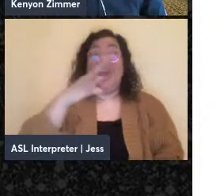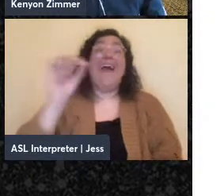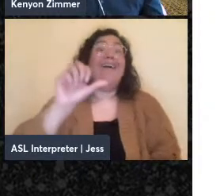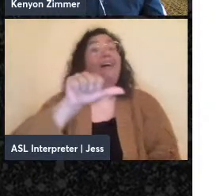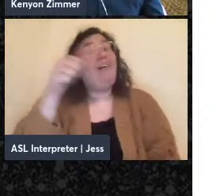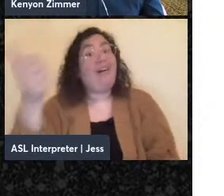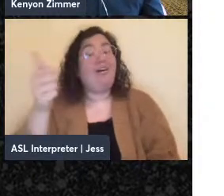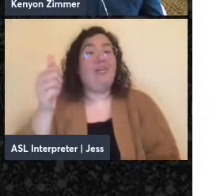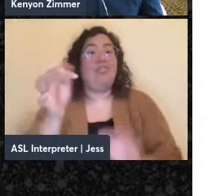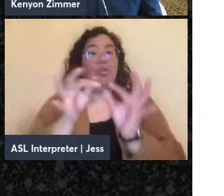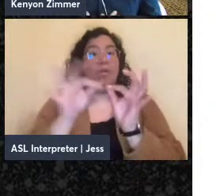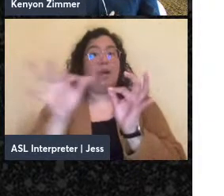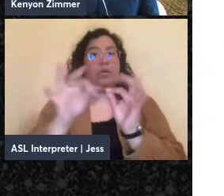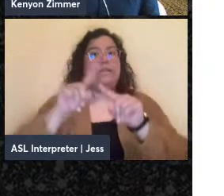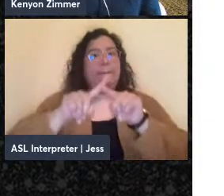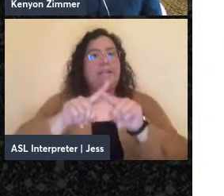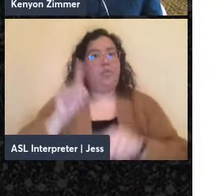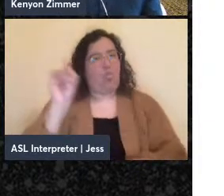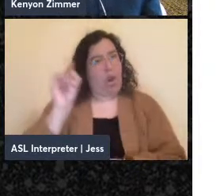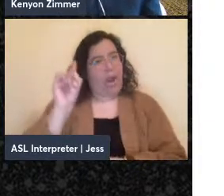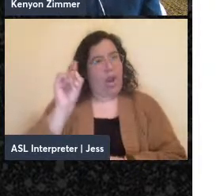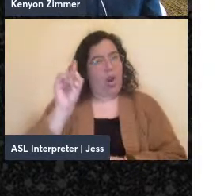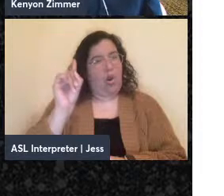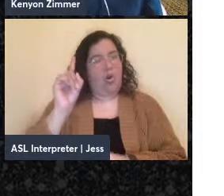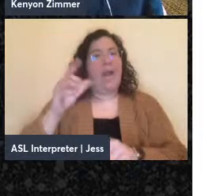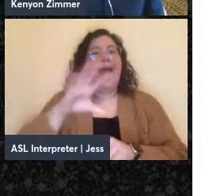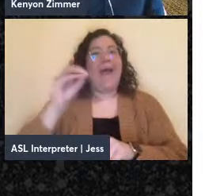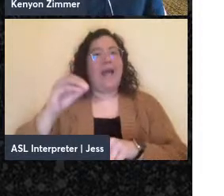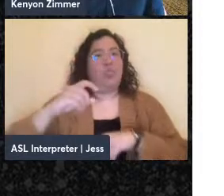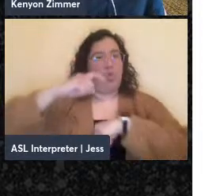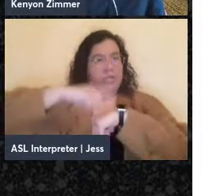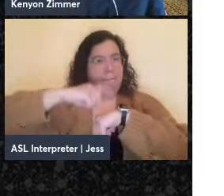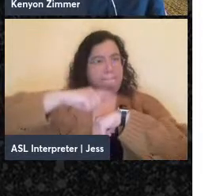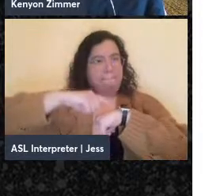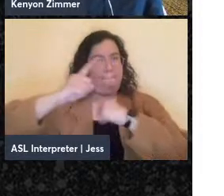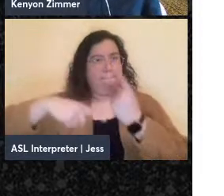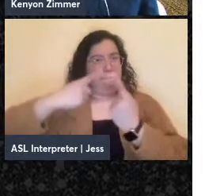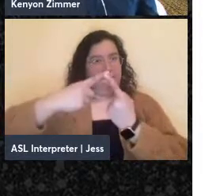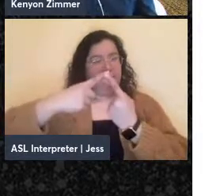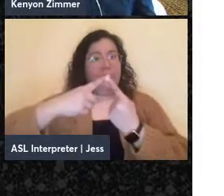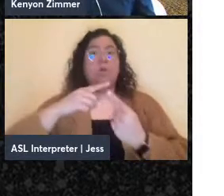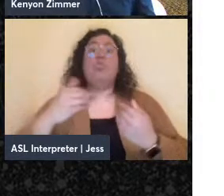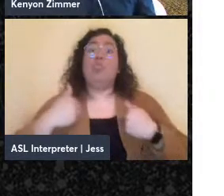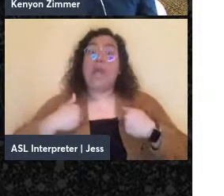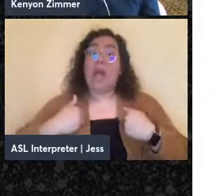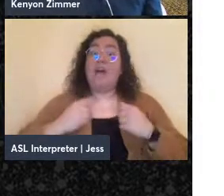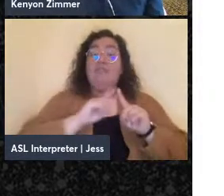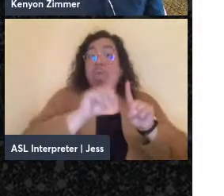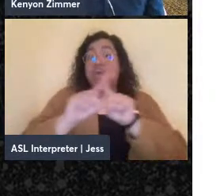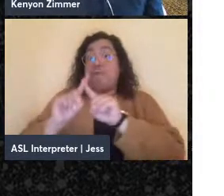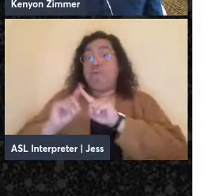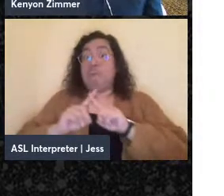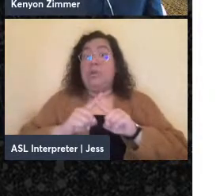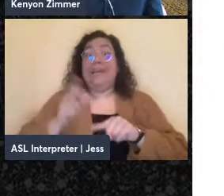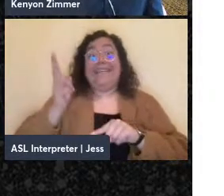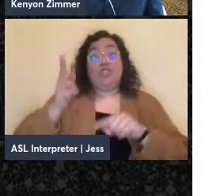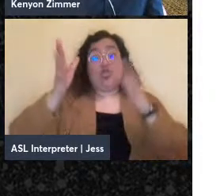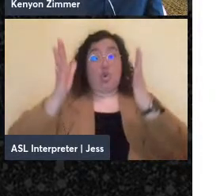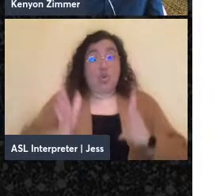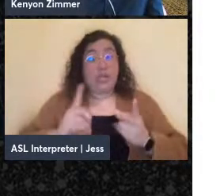where and when. And this is also an interdisciplinary work where we have historians, we have art historians, we have